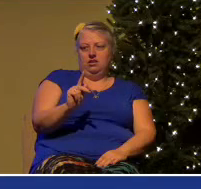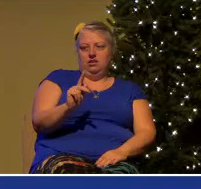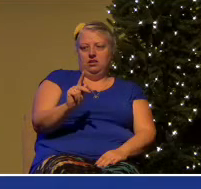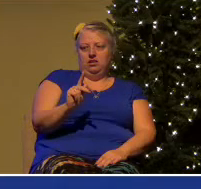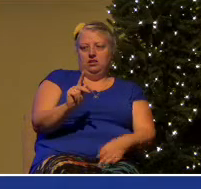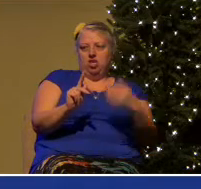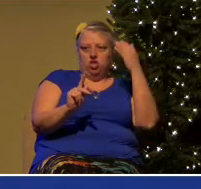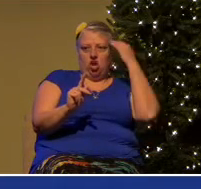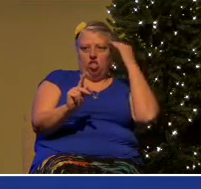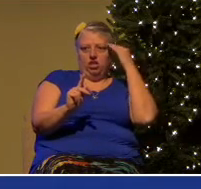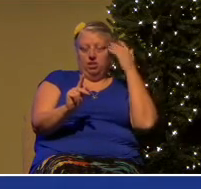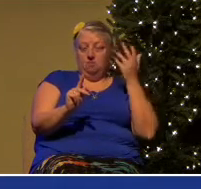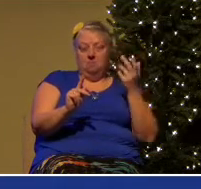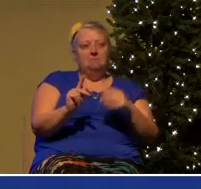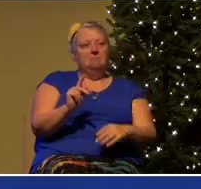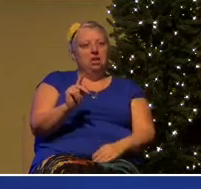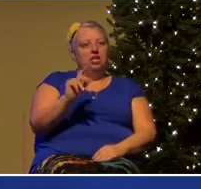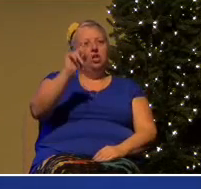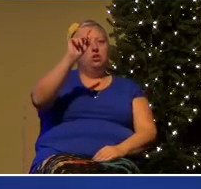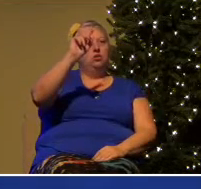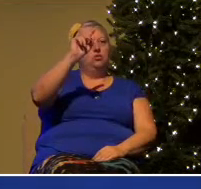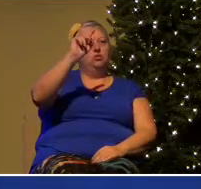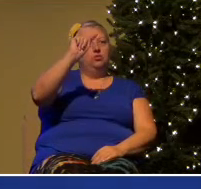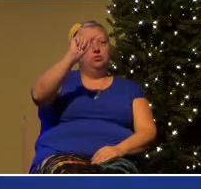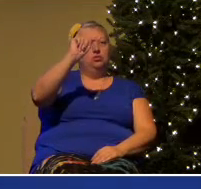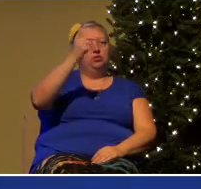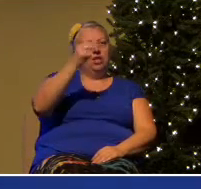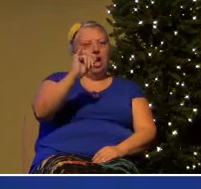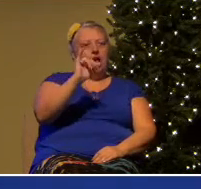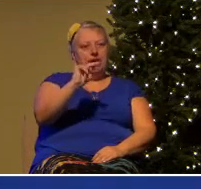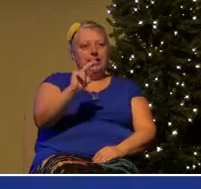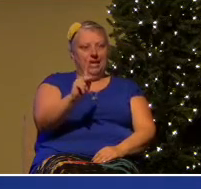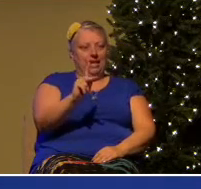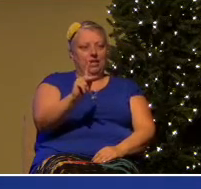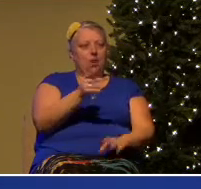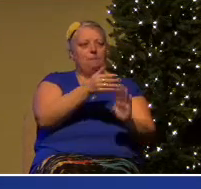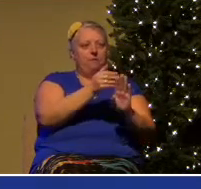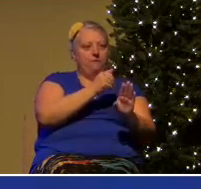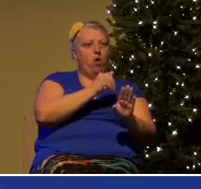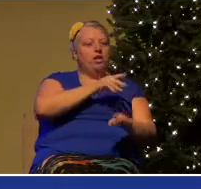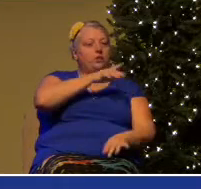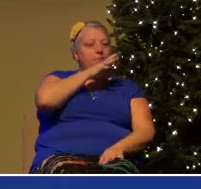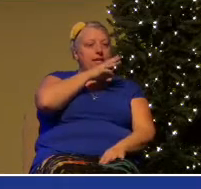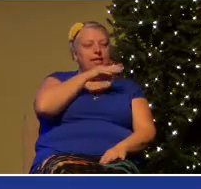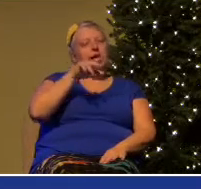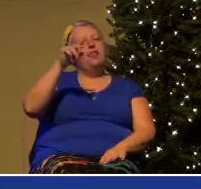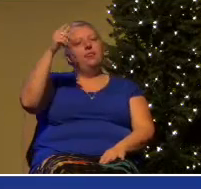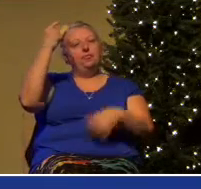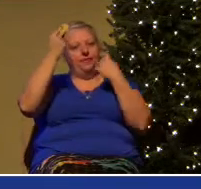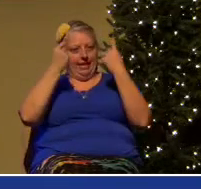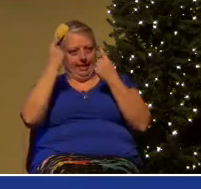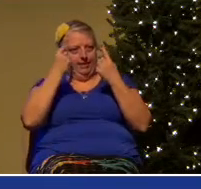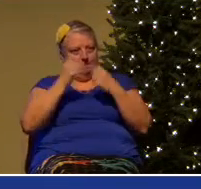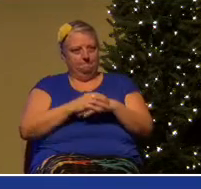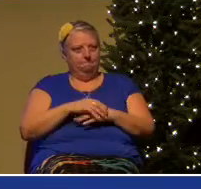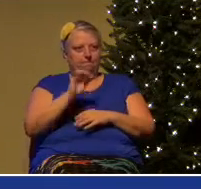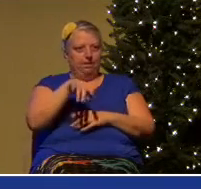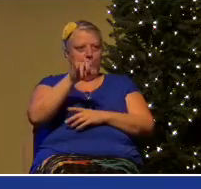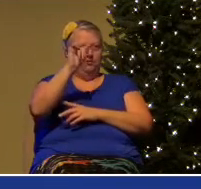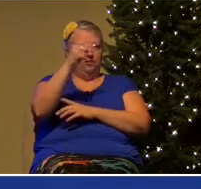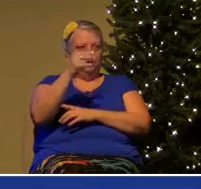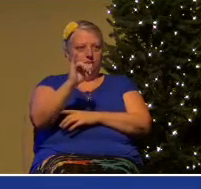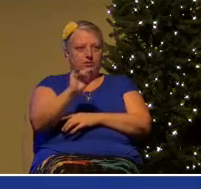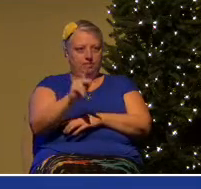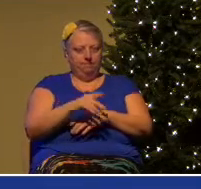given situation. Truth matters. Truth matters. matters before God and truth matters in the